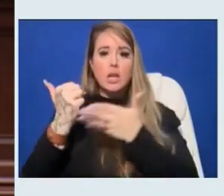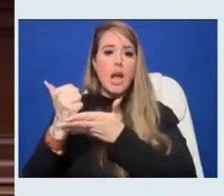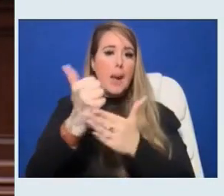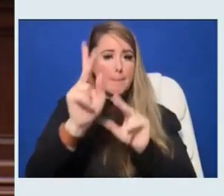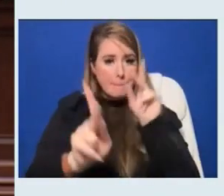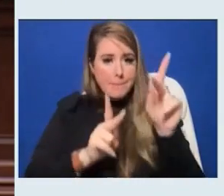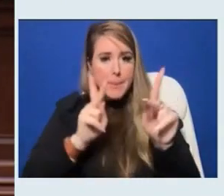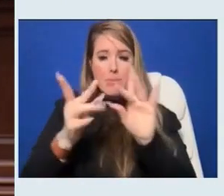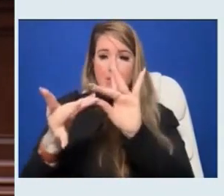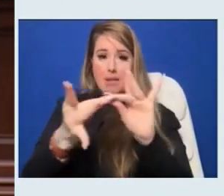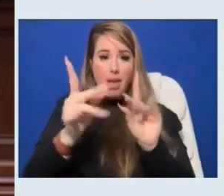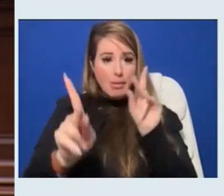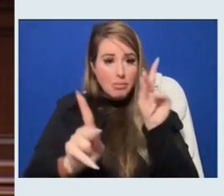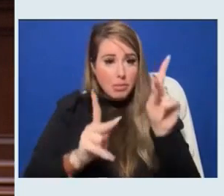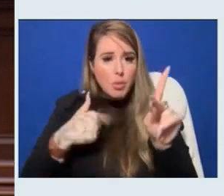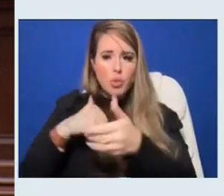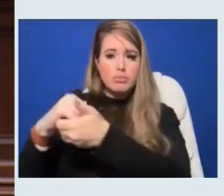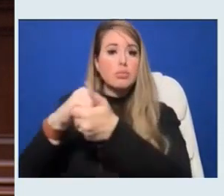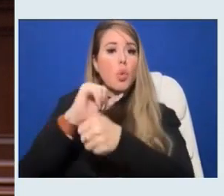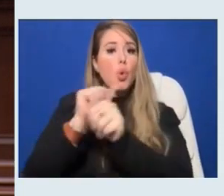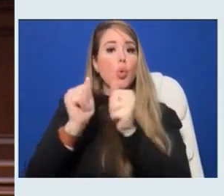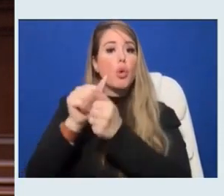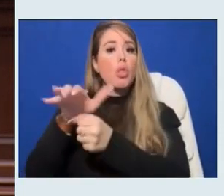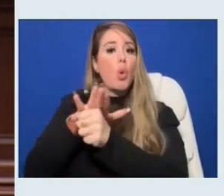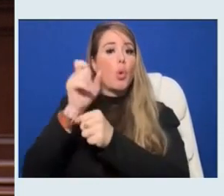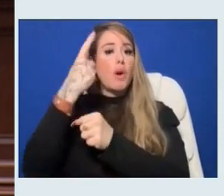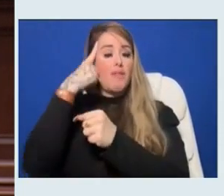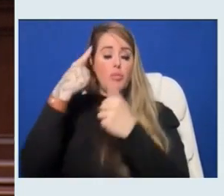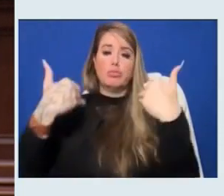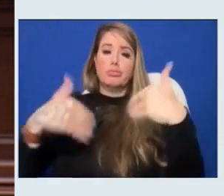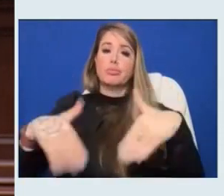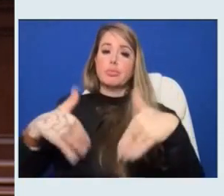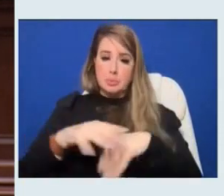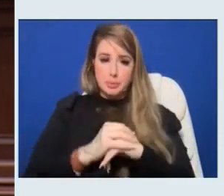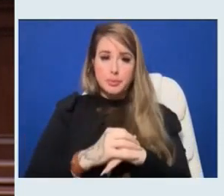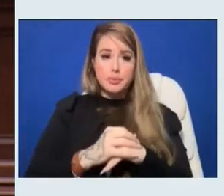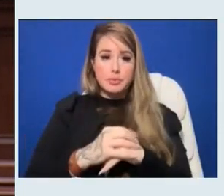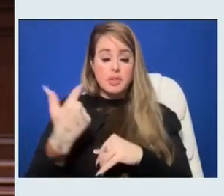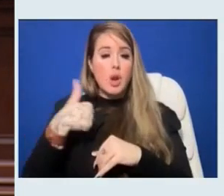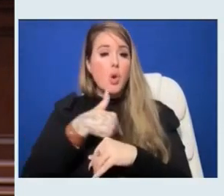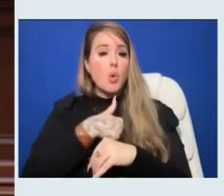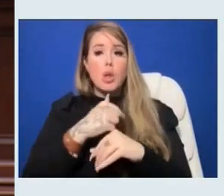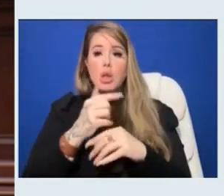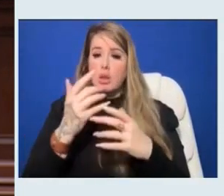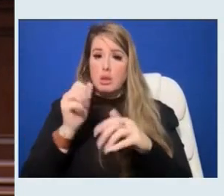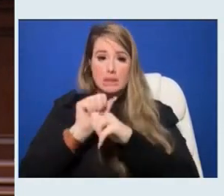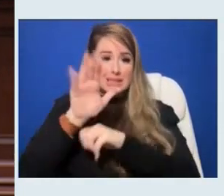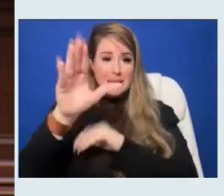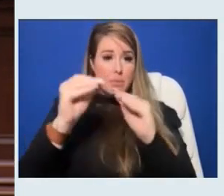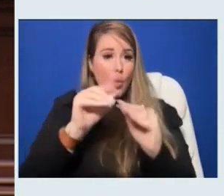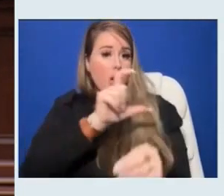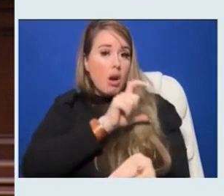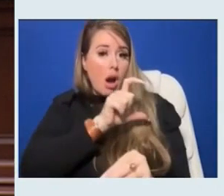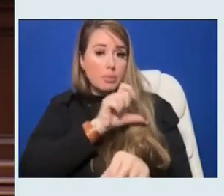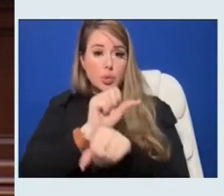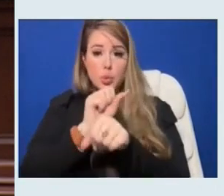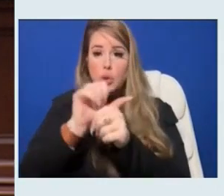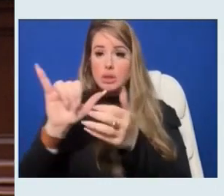And we've collaborated with local governments like never before. From putting more cops on the subways, working with the mayor,